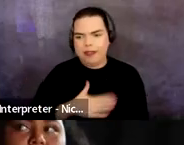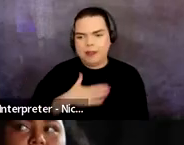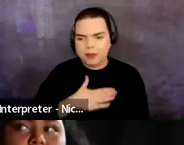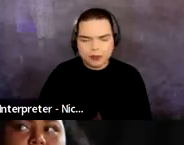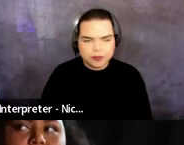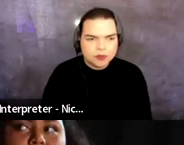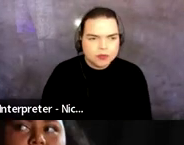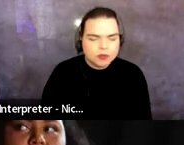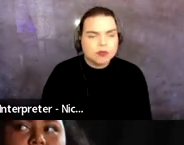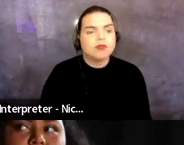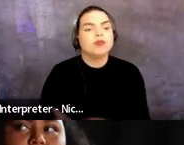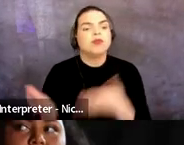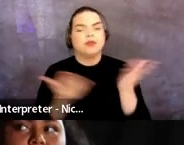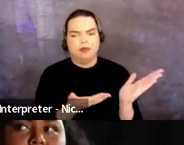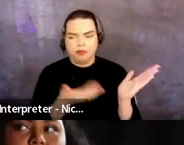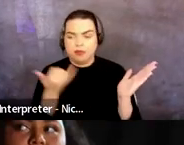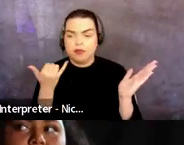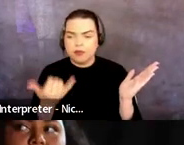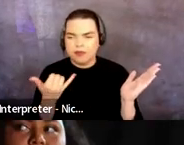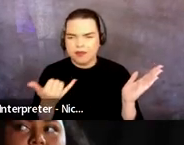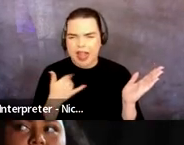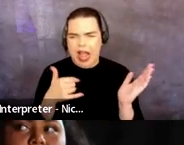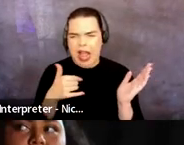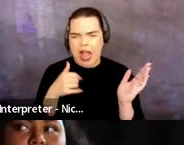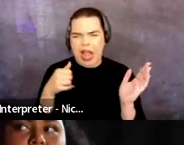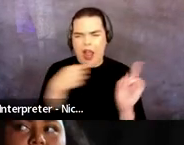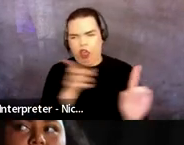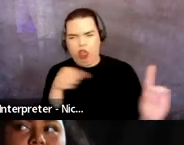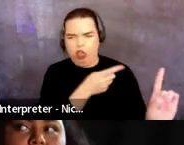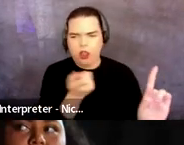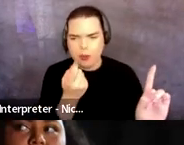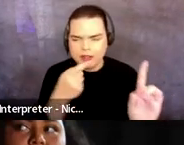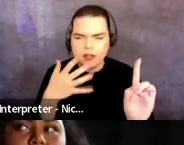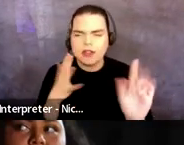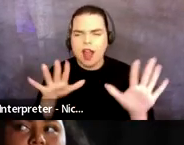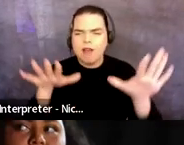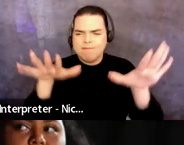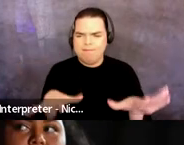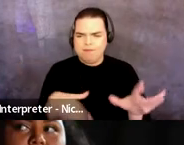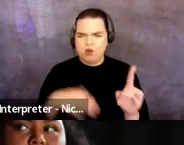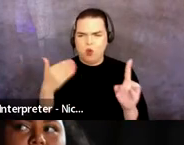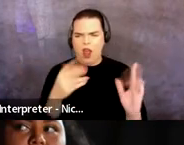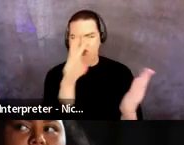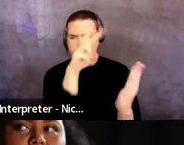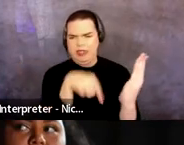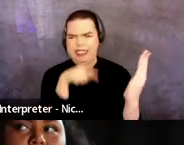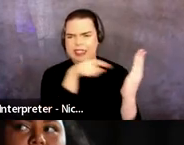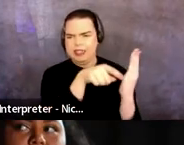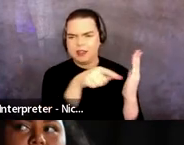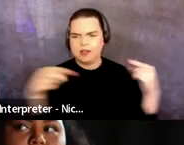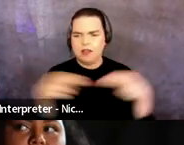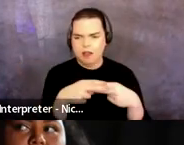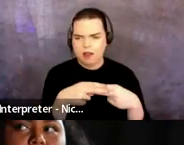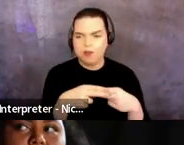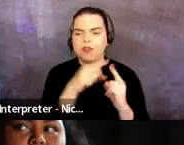That brings us, so I had sort of jumbled around my info so I'm just going to give a second for folks to read this slide because this is